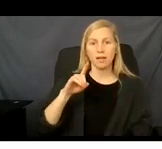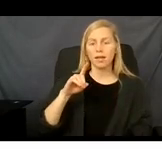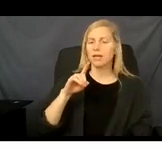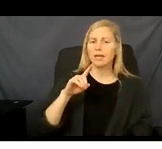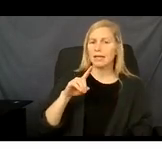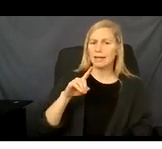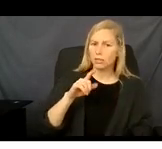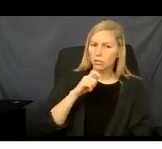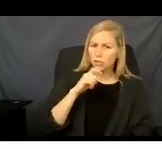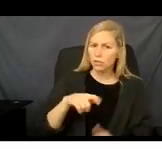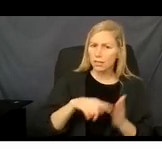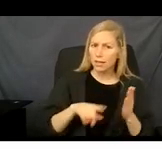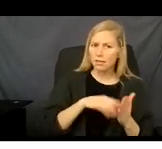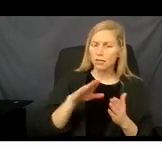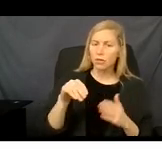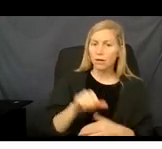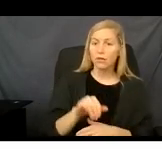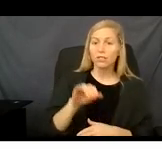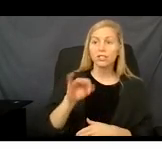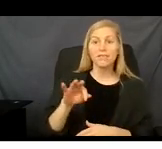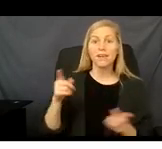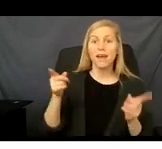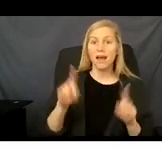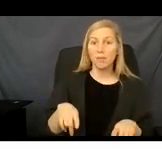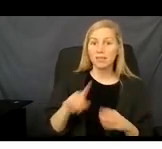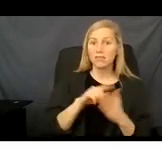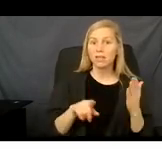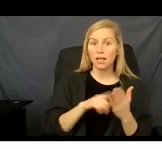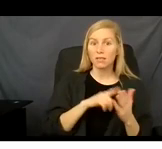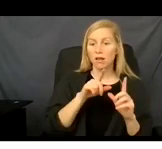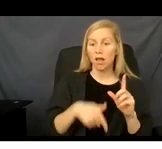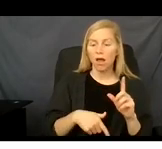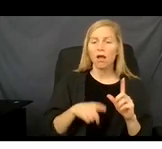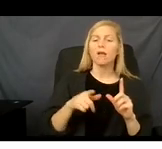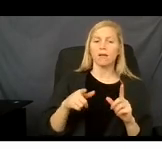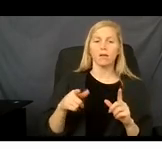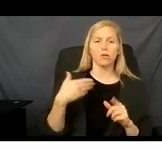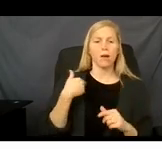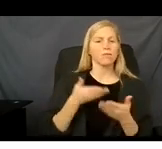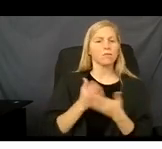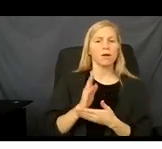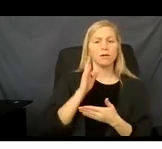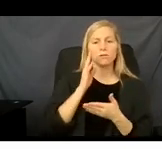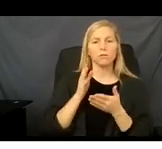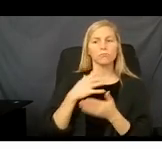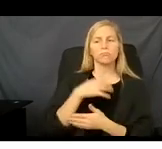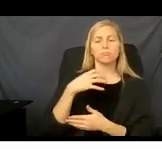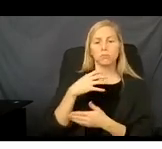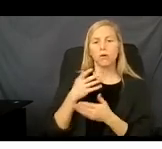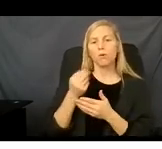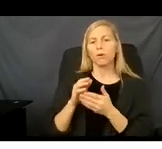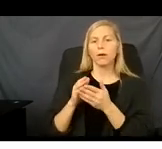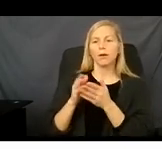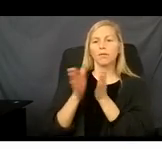If it does, then you have the right to request for a ticket to be submitted for the continuation of your Medicaid